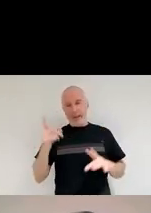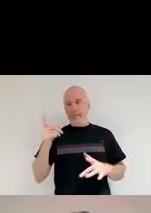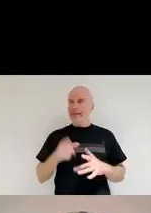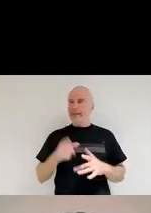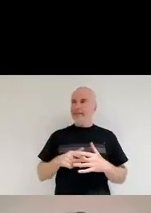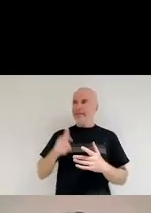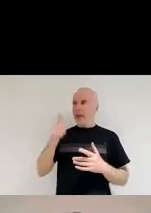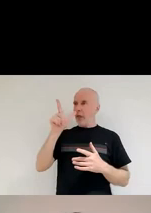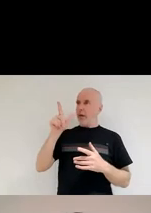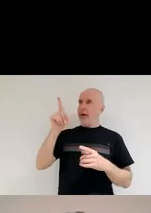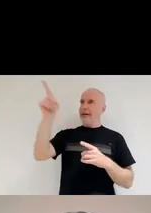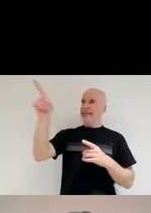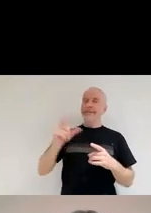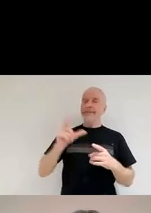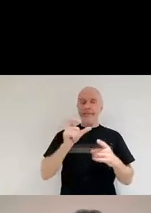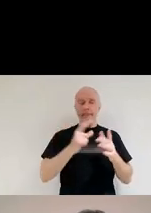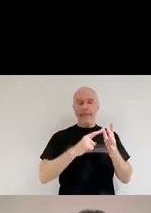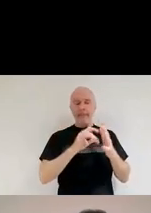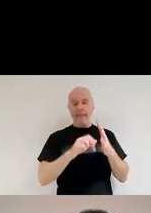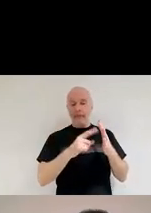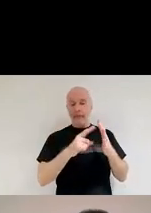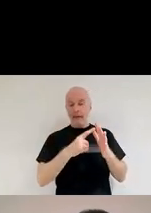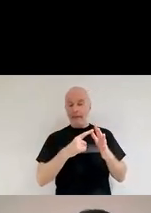So we went and we look at another one.